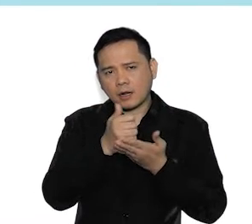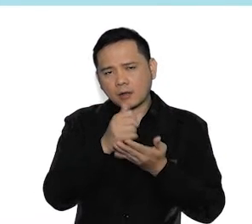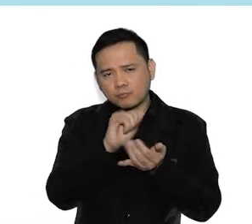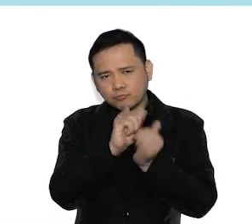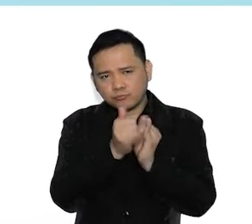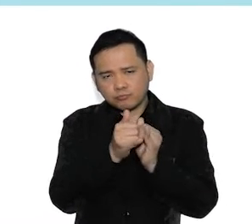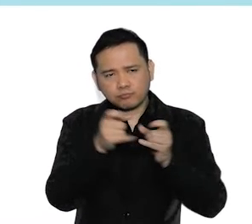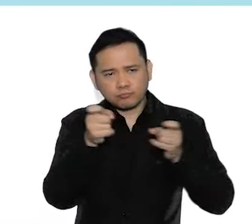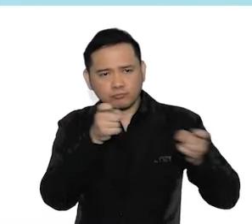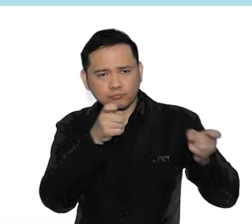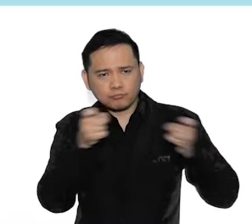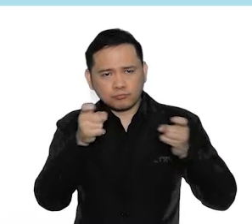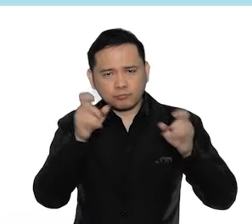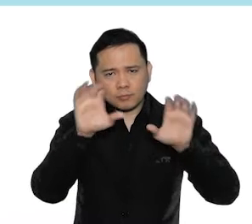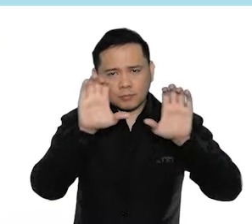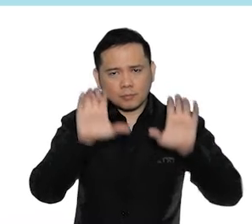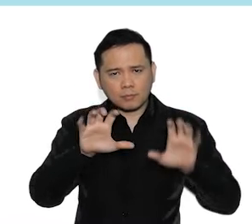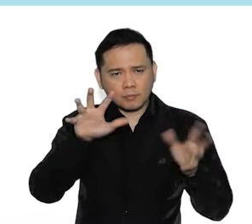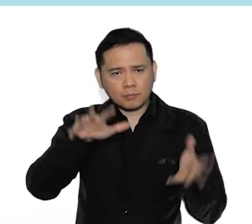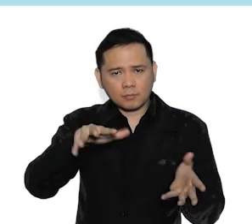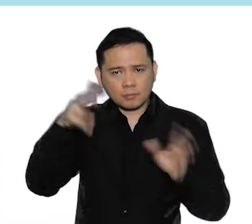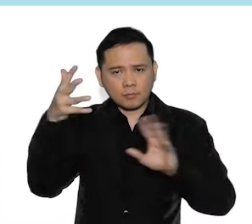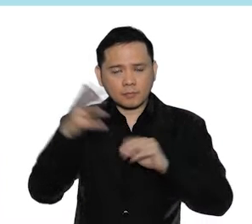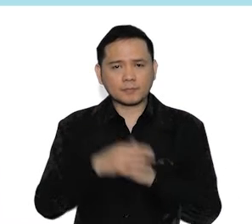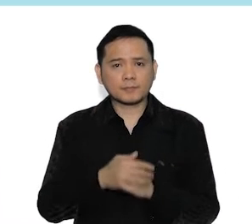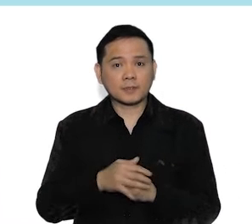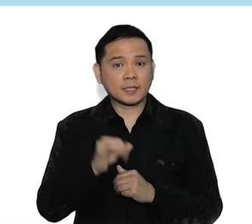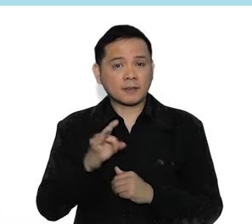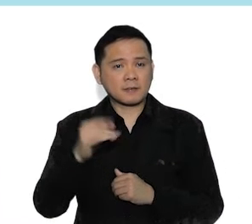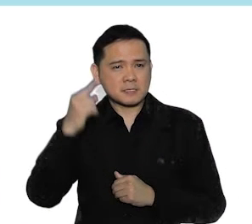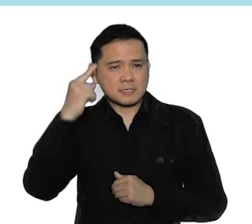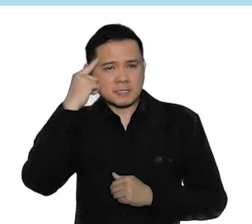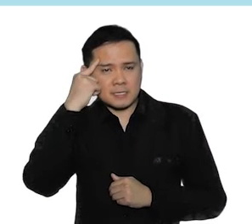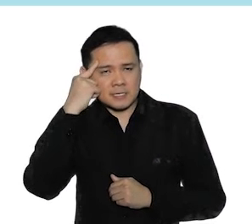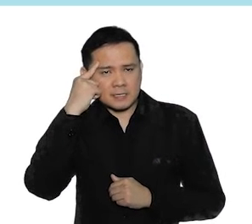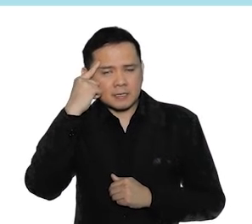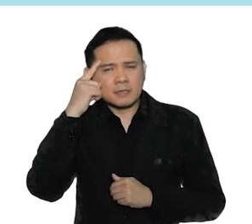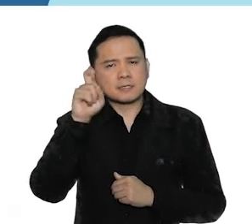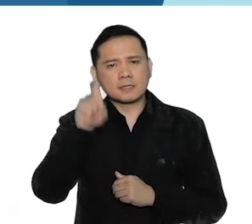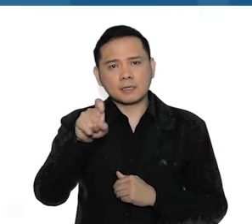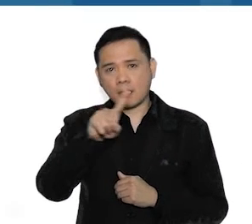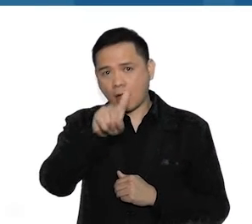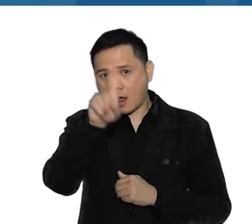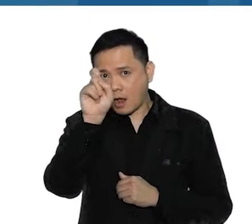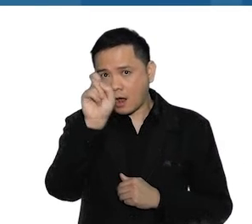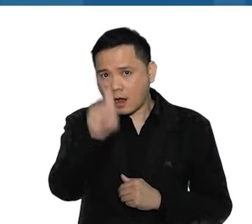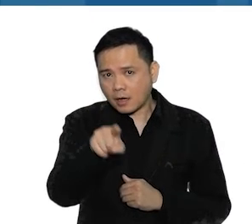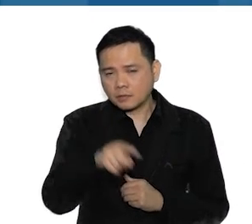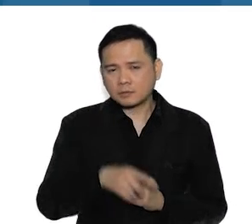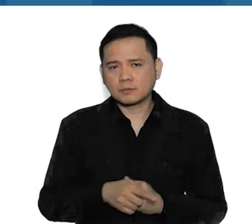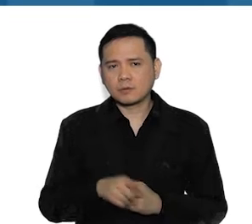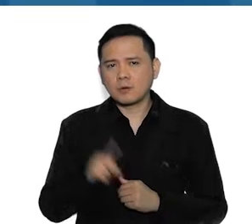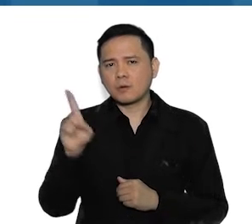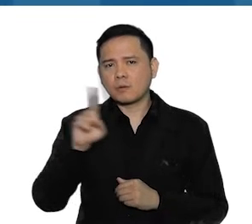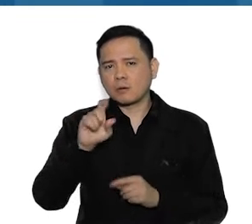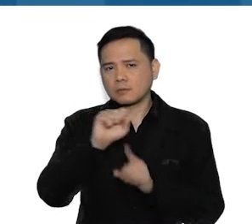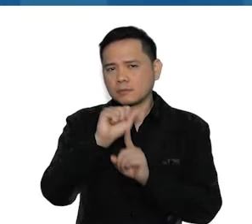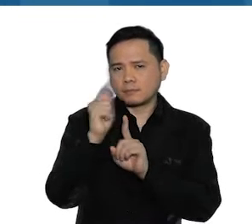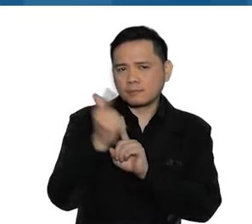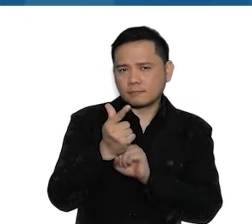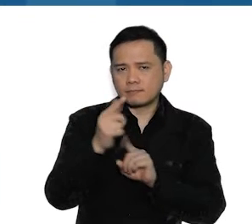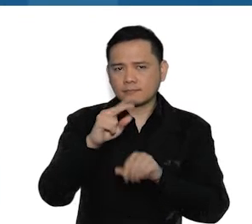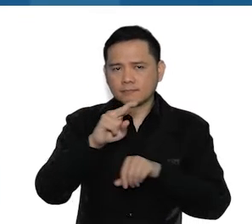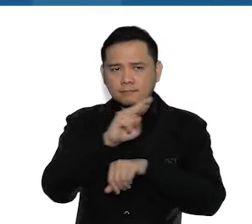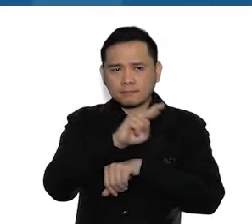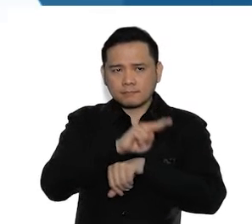change adaptation and mitigation. When thinking about adaptation, you must ask this question,